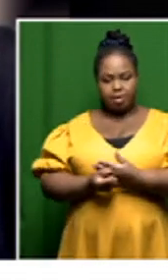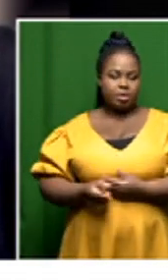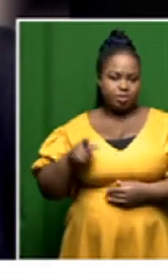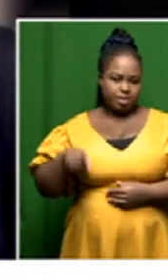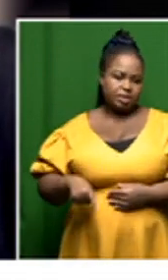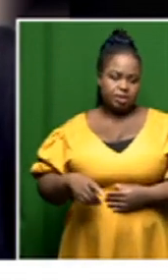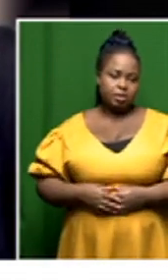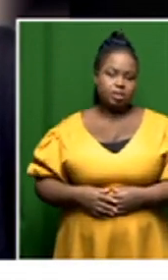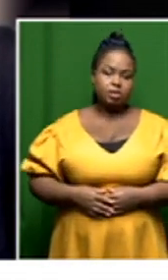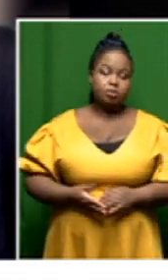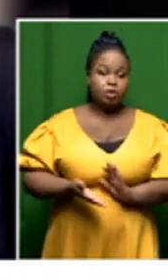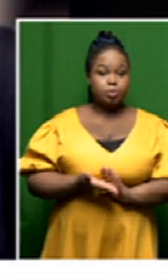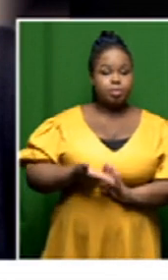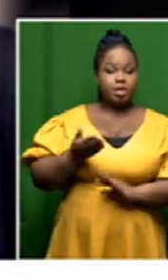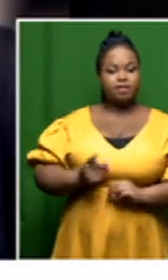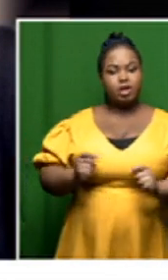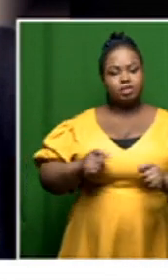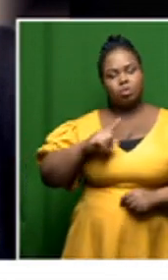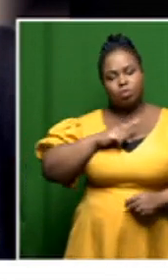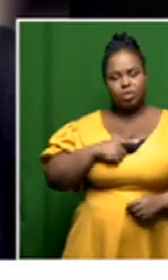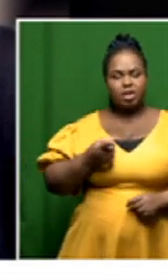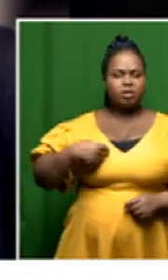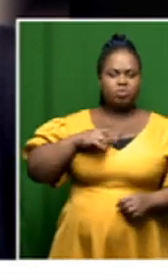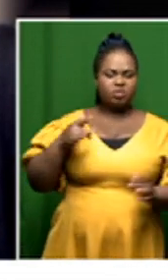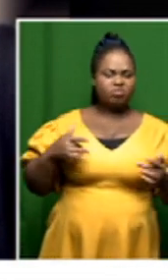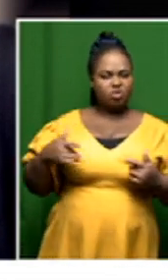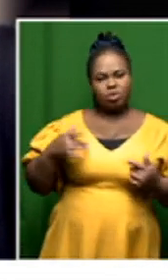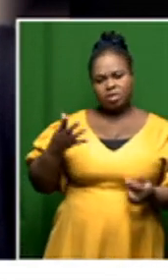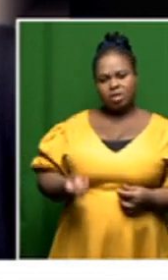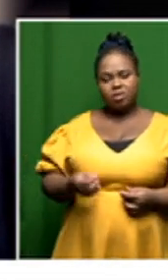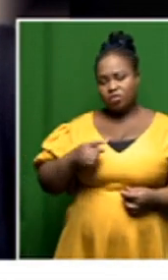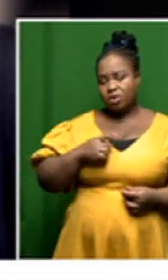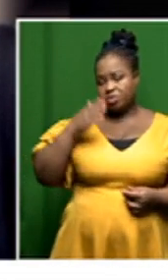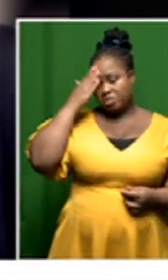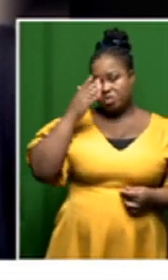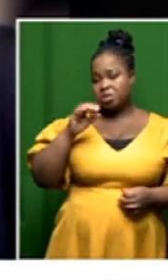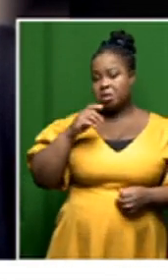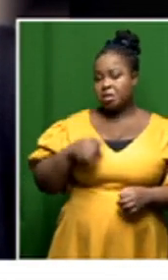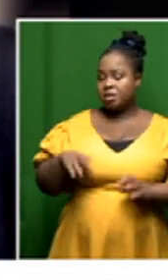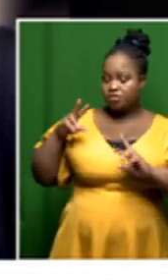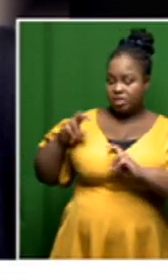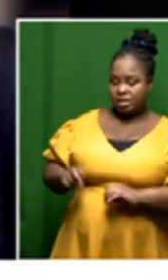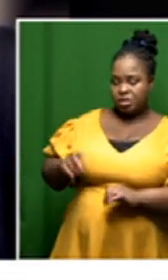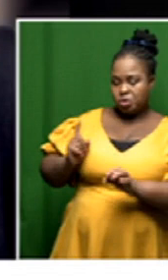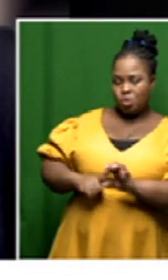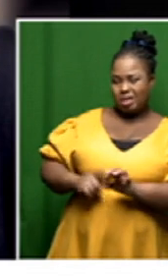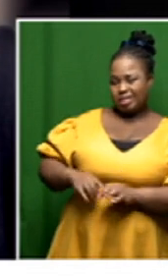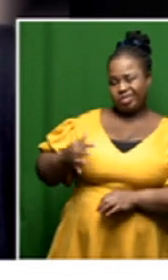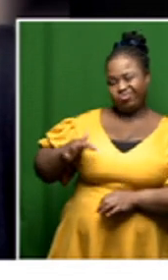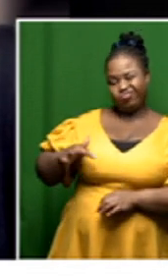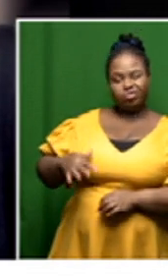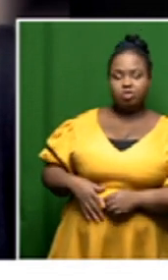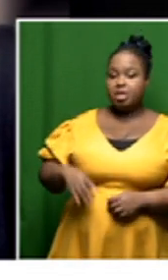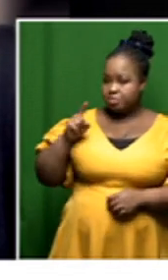must be ramped up to that we are seriously concerned that the quality of the investigations needs to be thorough